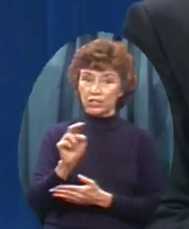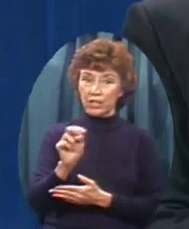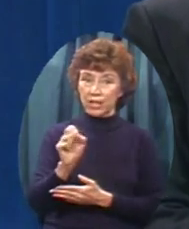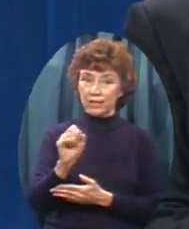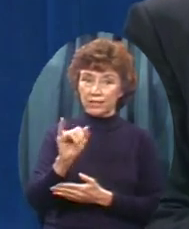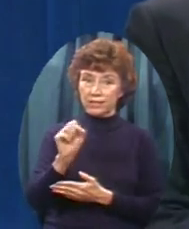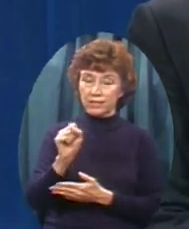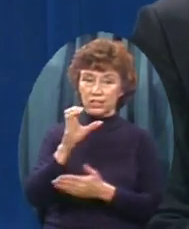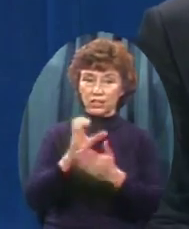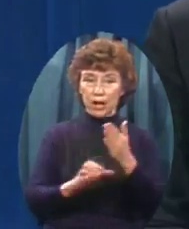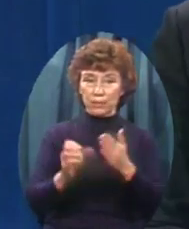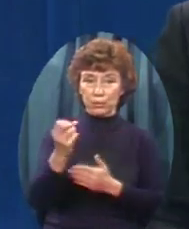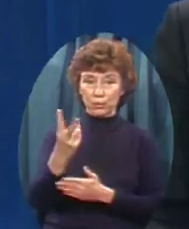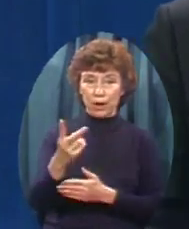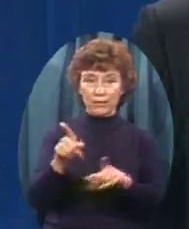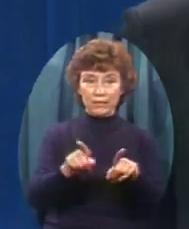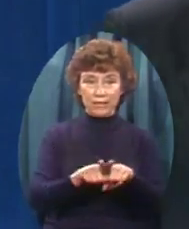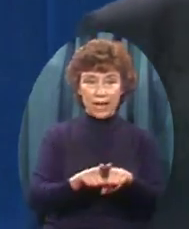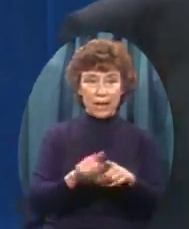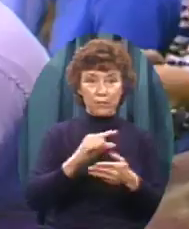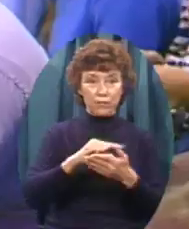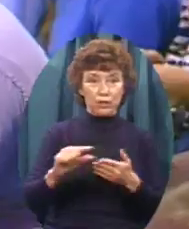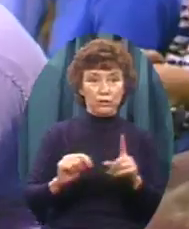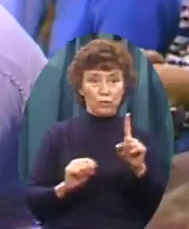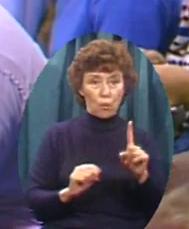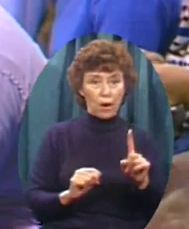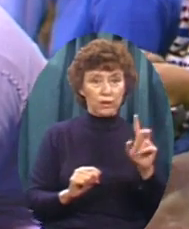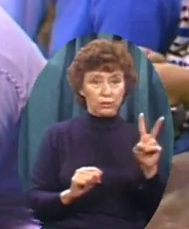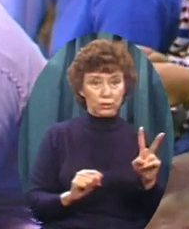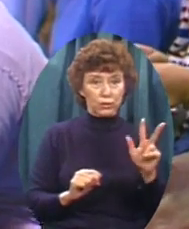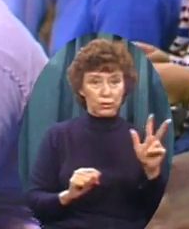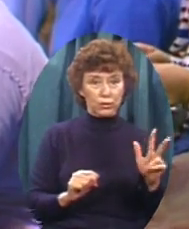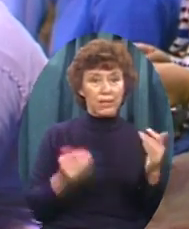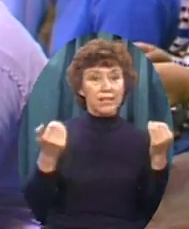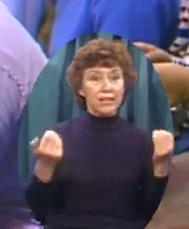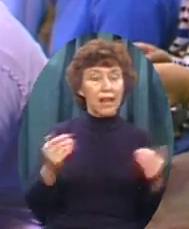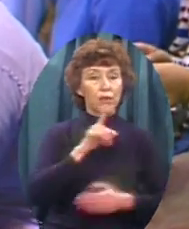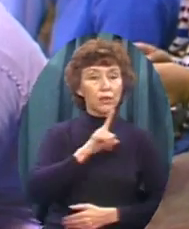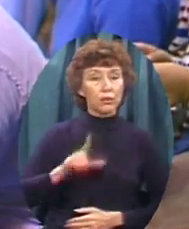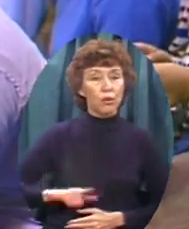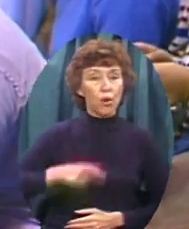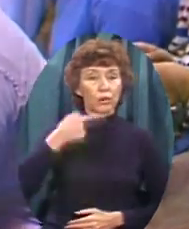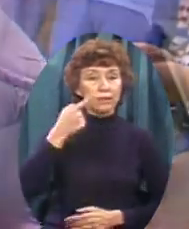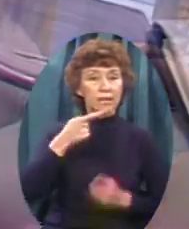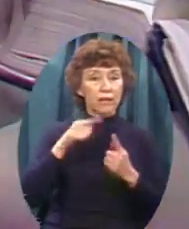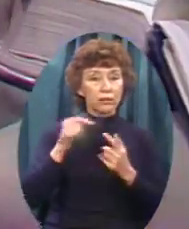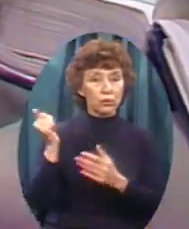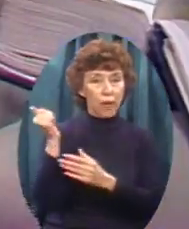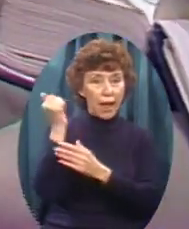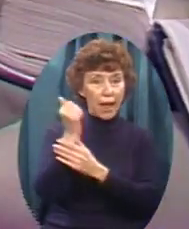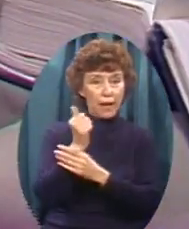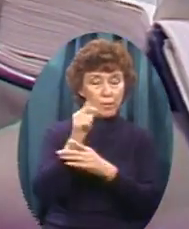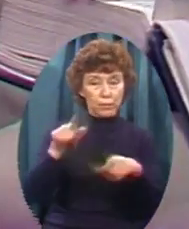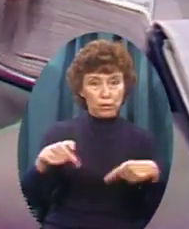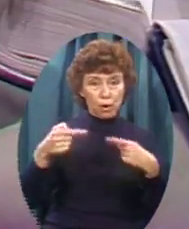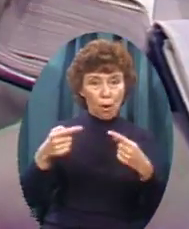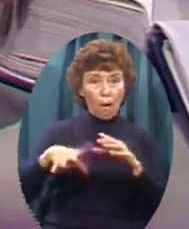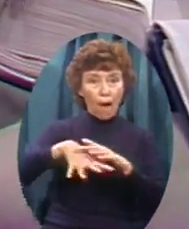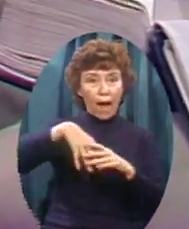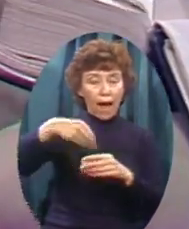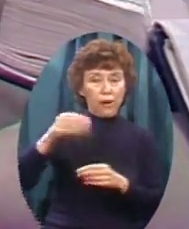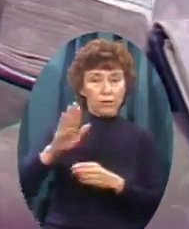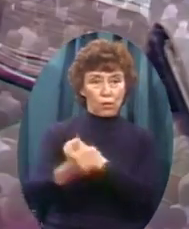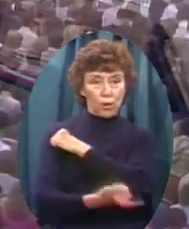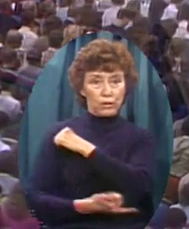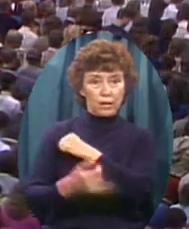The same verses 1, 2 and 3 Now the Lord Had said unto Abram Get thee out of thy country